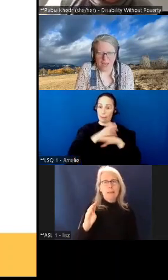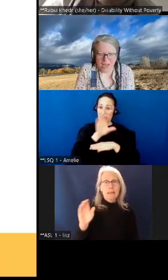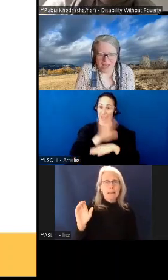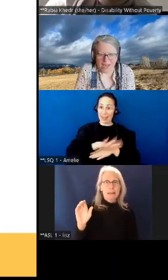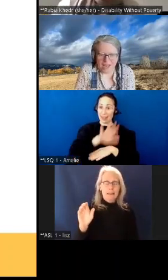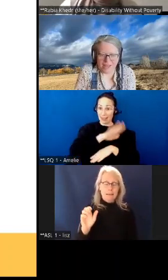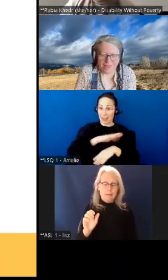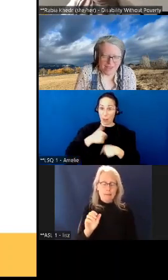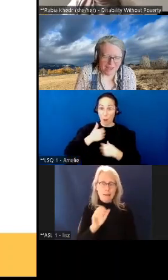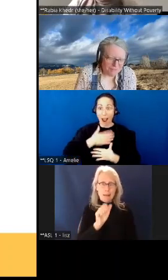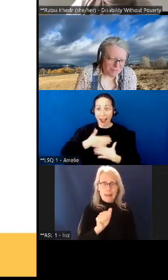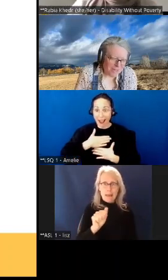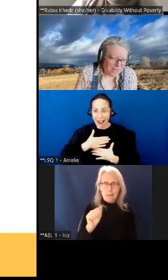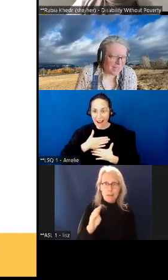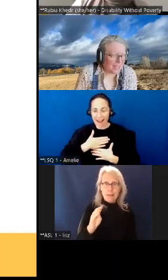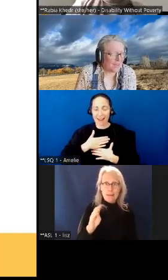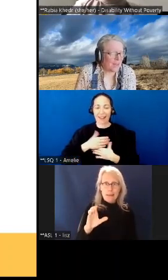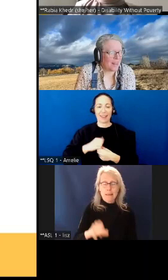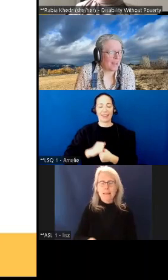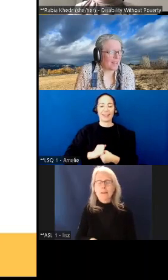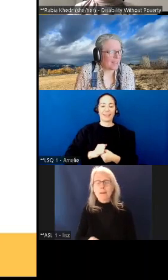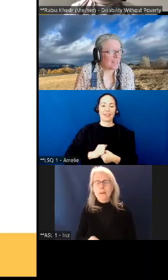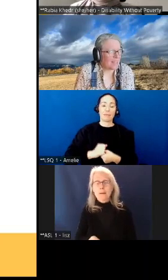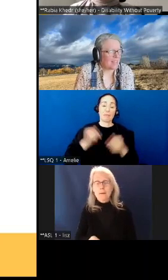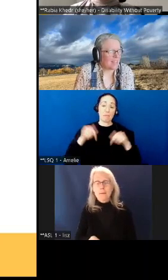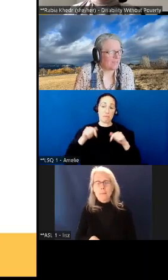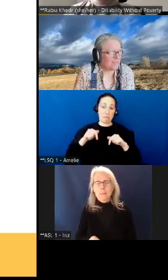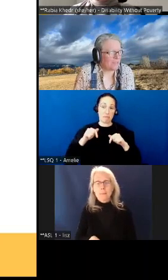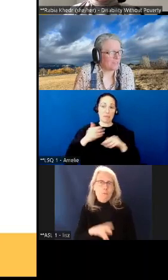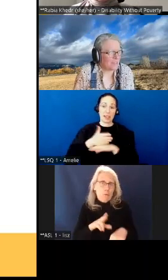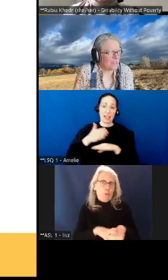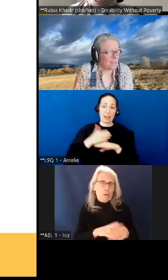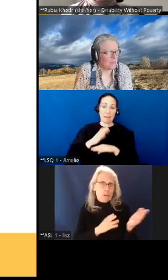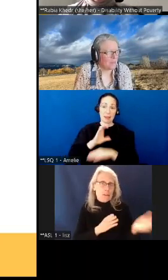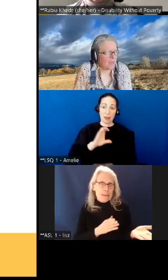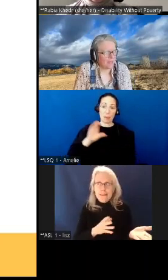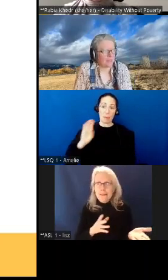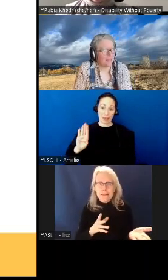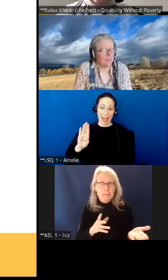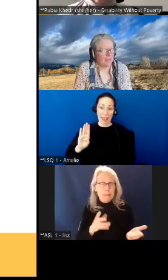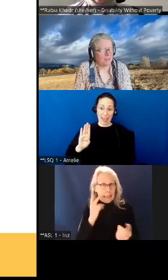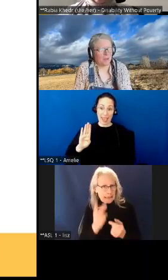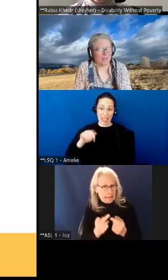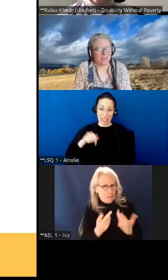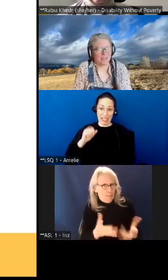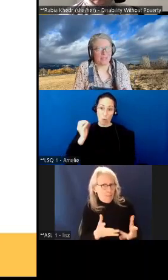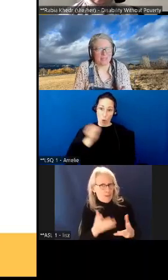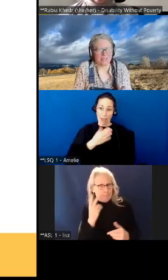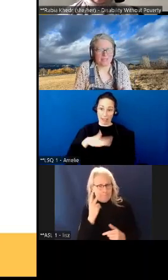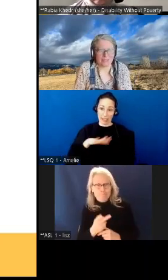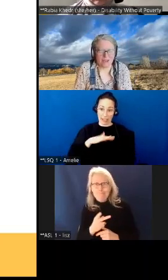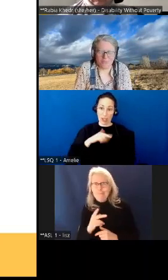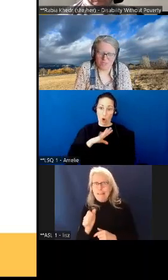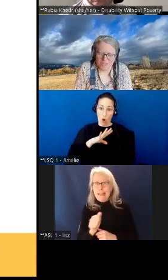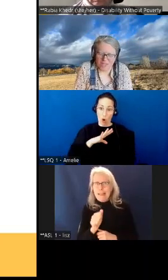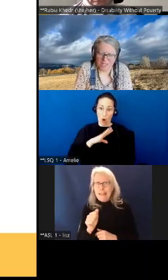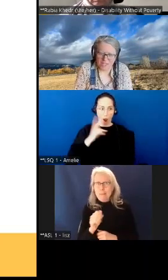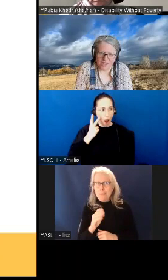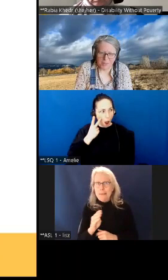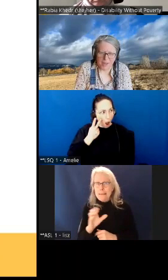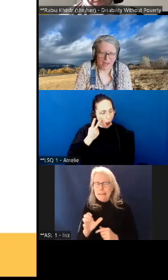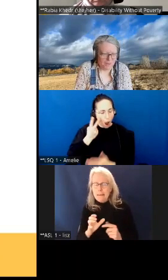course i i i really you know i i see the difference that it's making in places as the